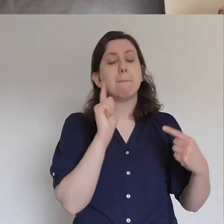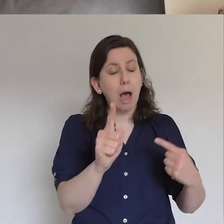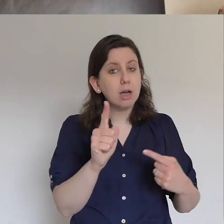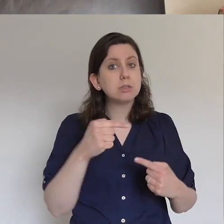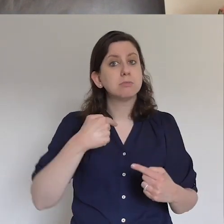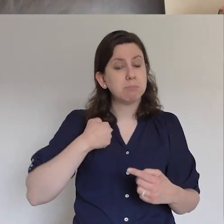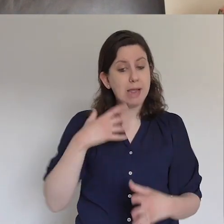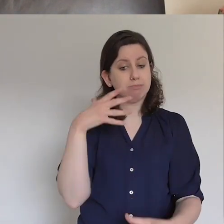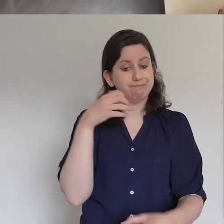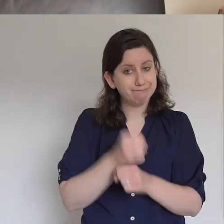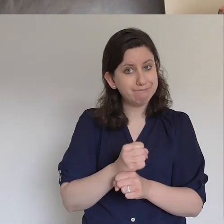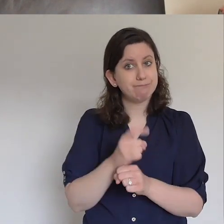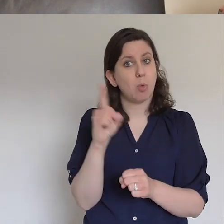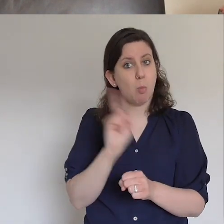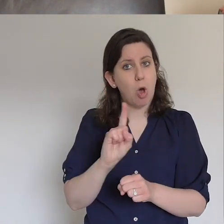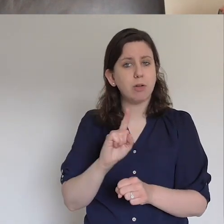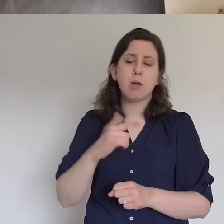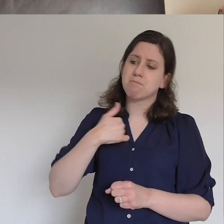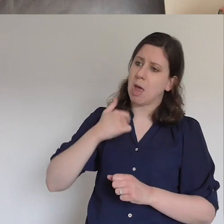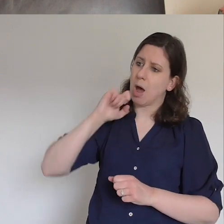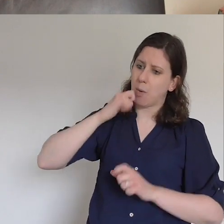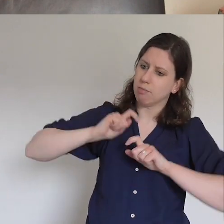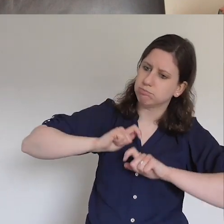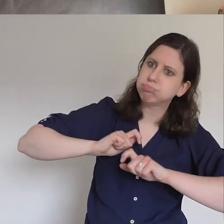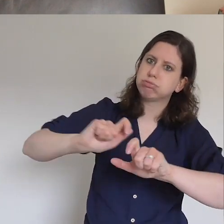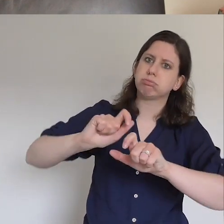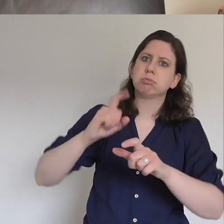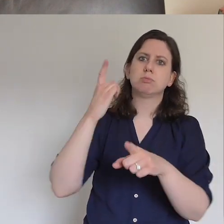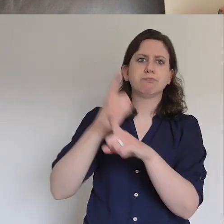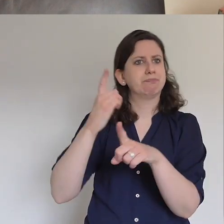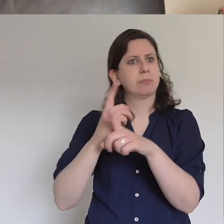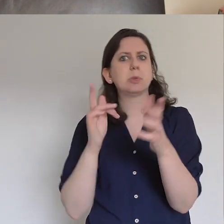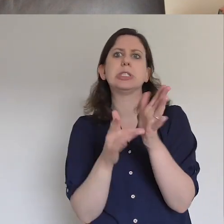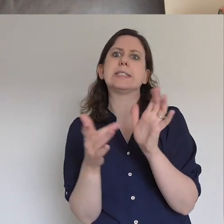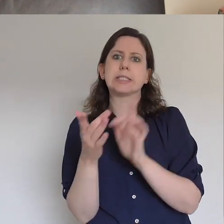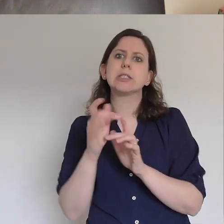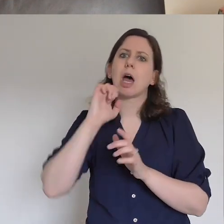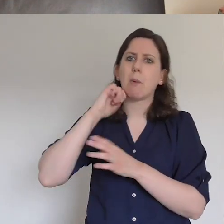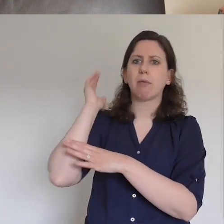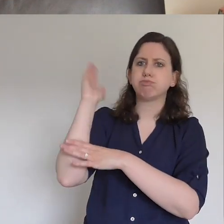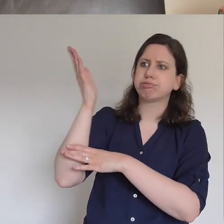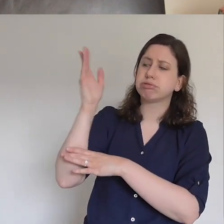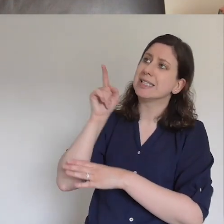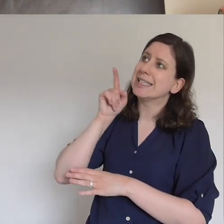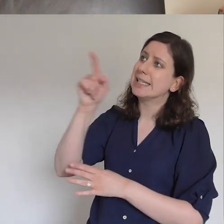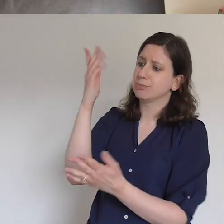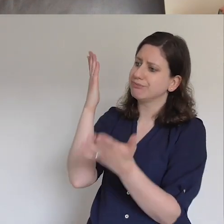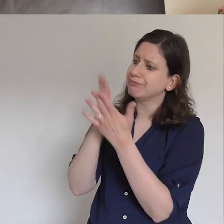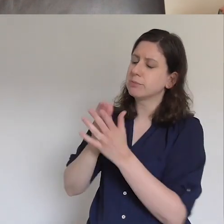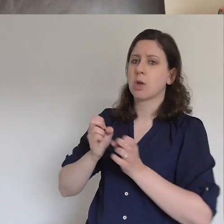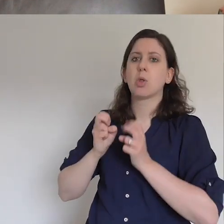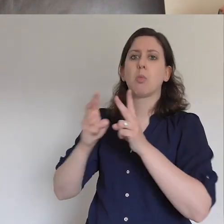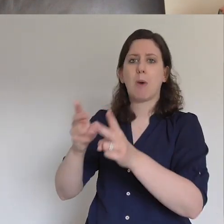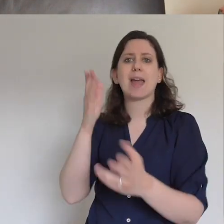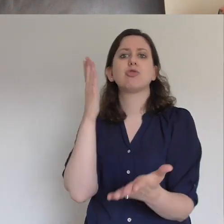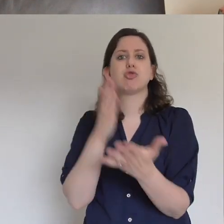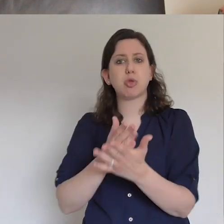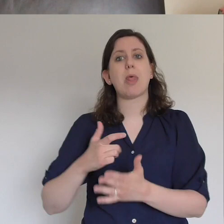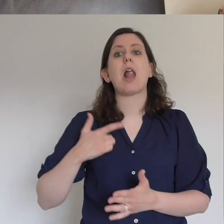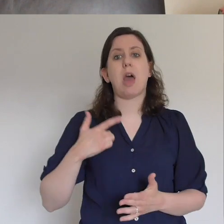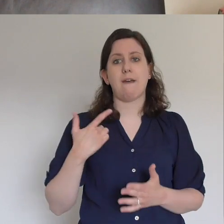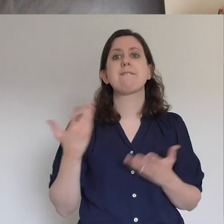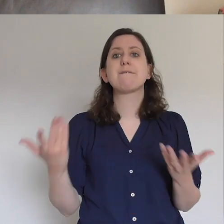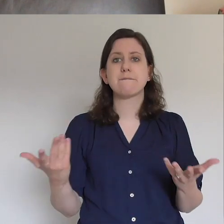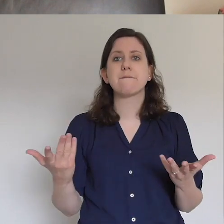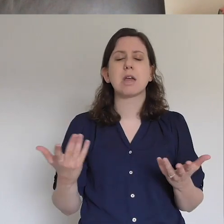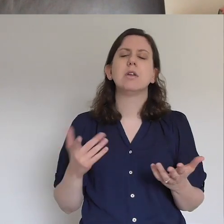not stop preaching that Jesus is not one of many options. He's not a lifestyle choice or possibility. He's the way, the truth, and the life. And at the moment, that absolute